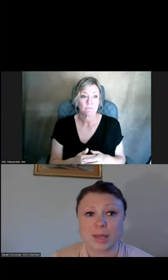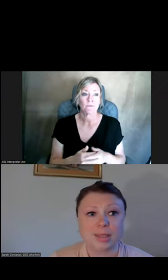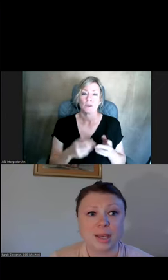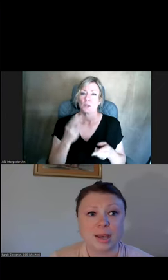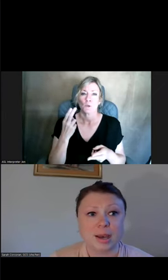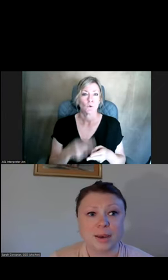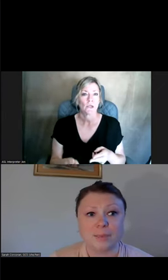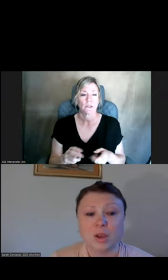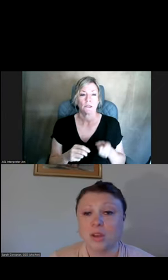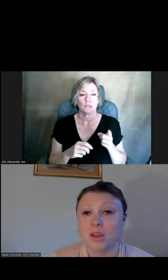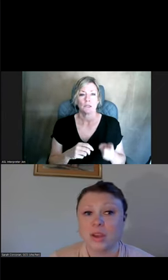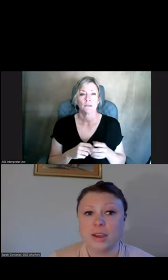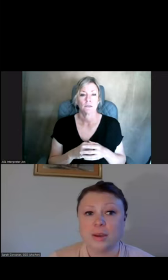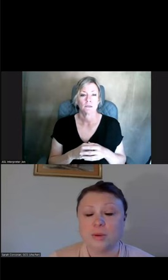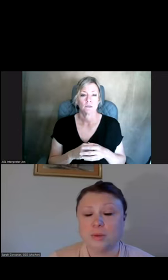very quickly,